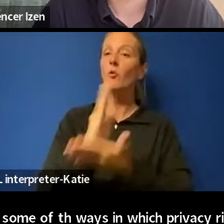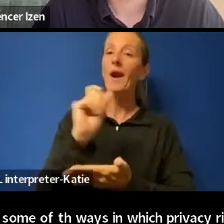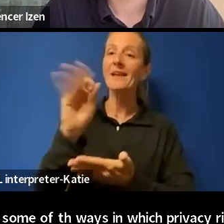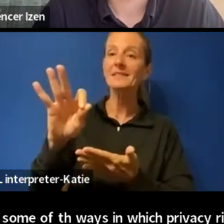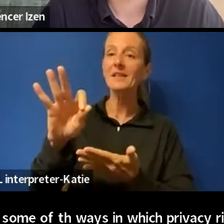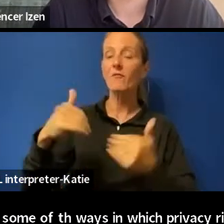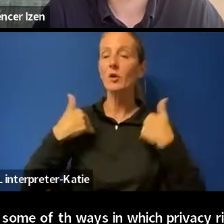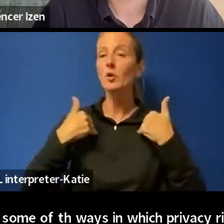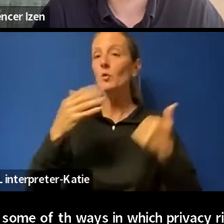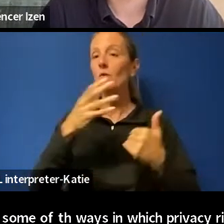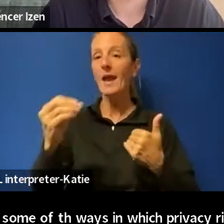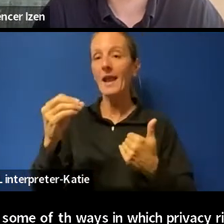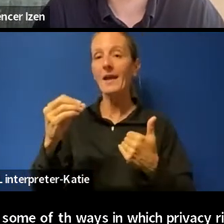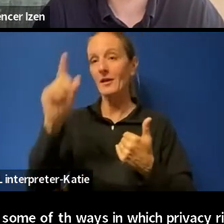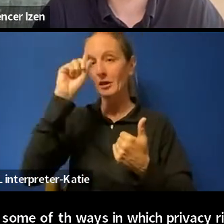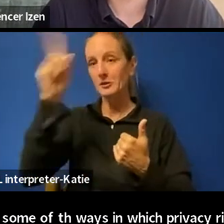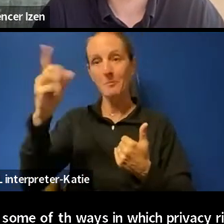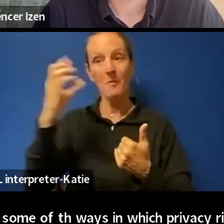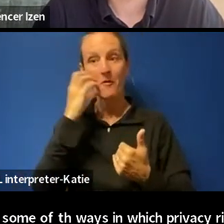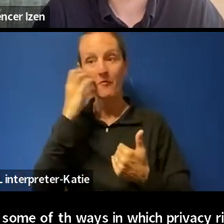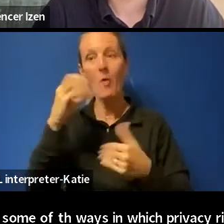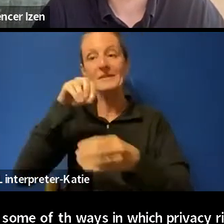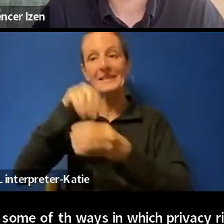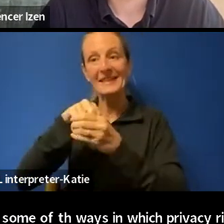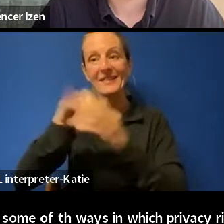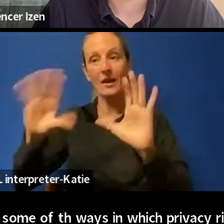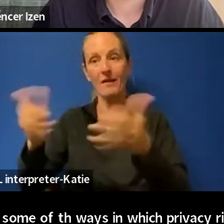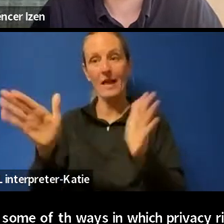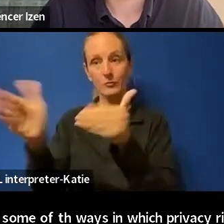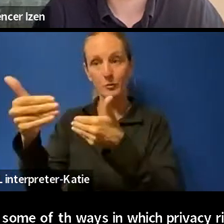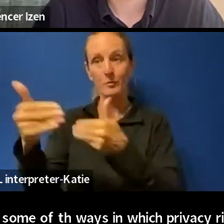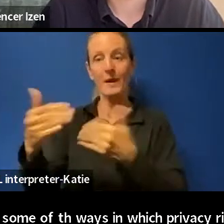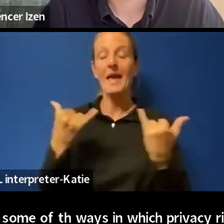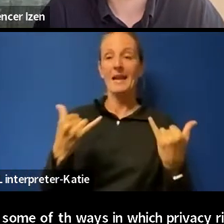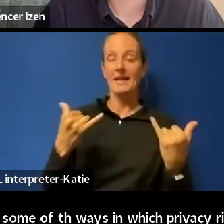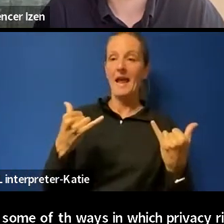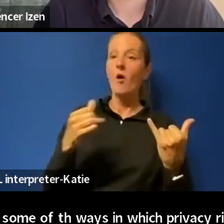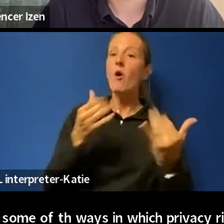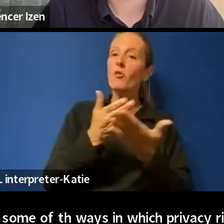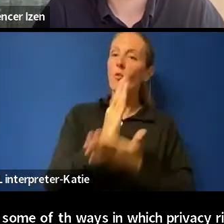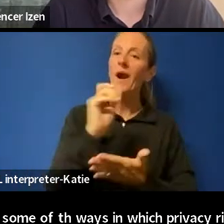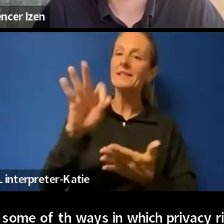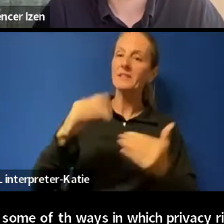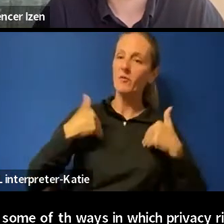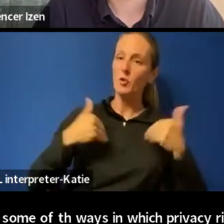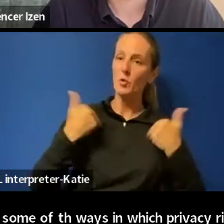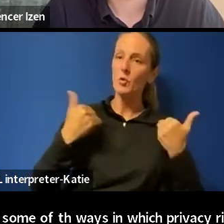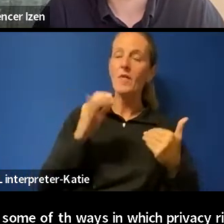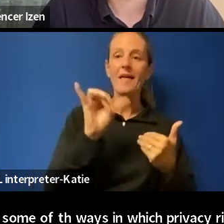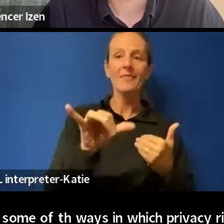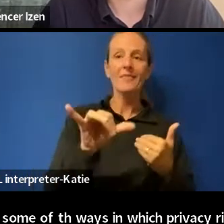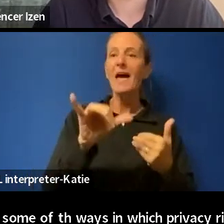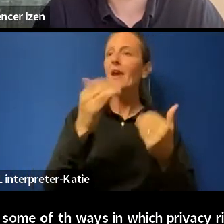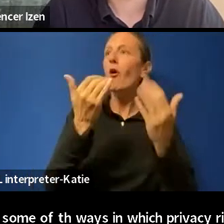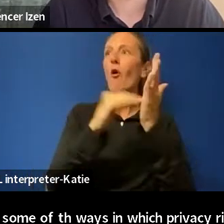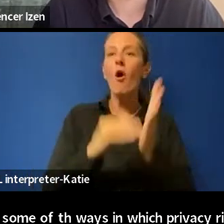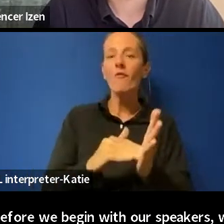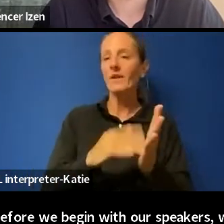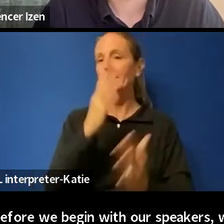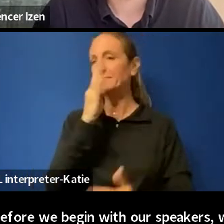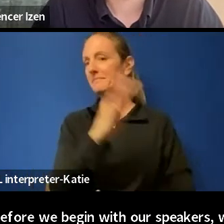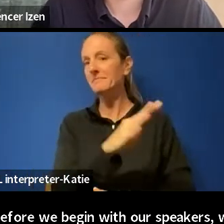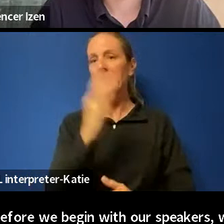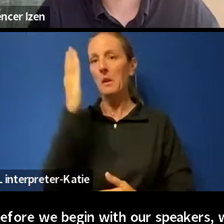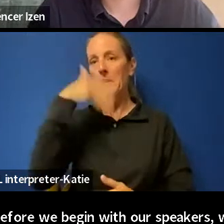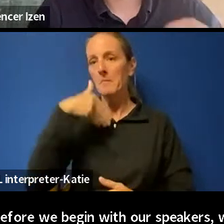Canadian classrooms. The privacy rights of our youth is a topic that we feel is often overlooked, and we're excited to premiere